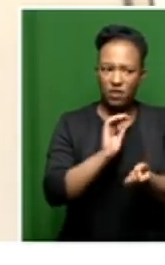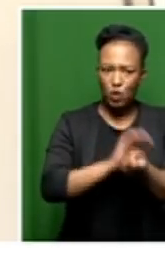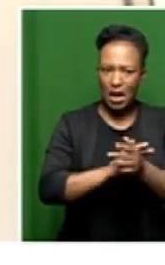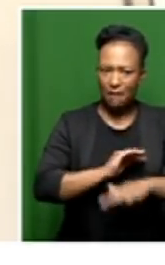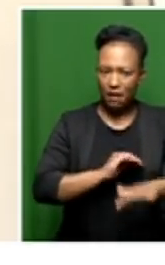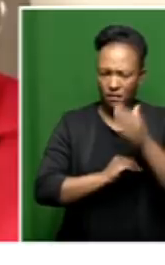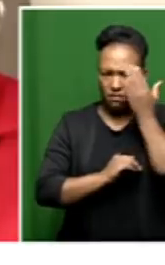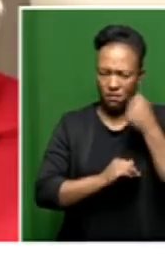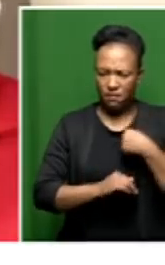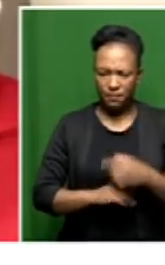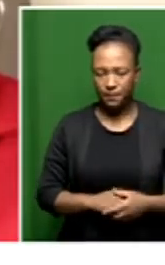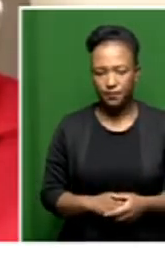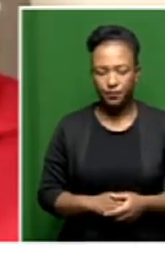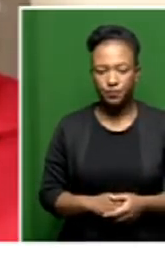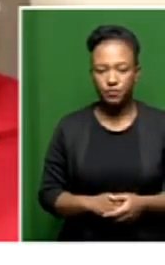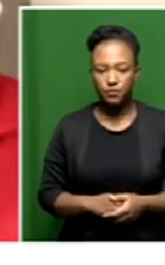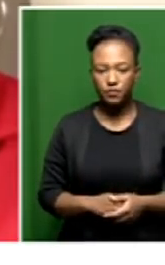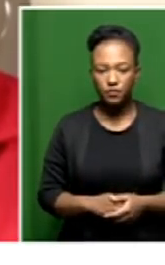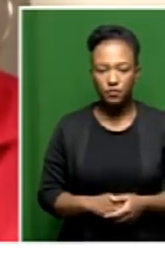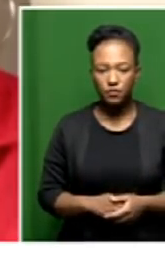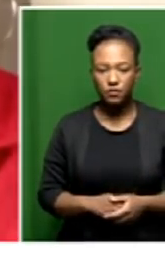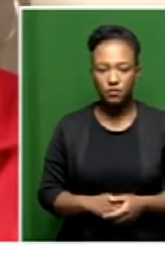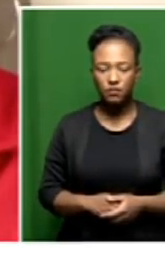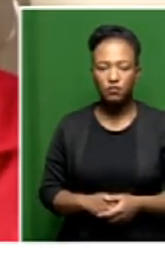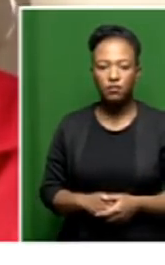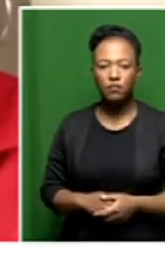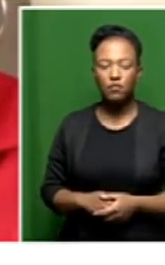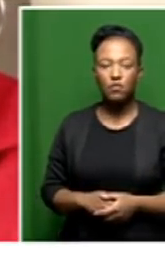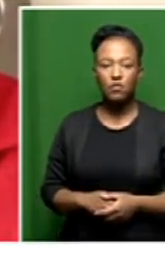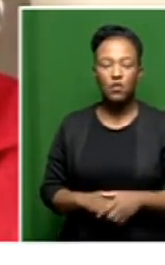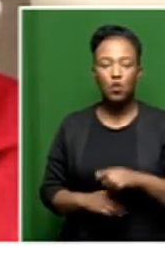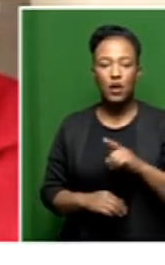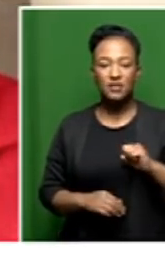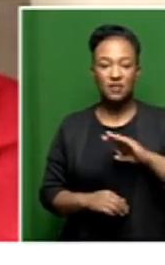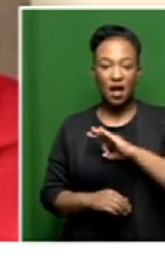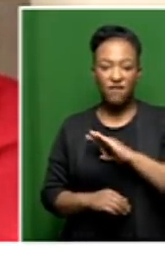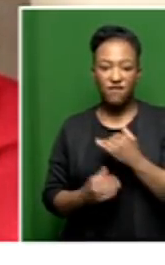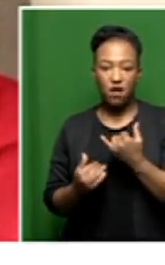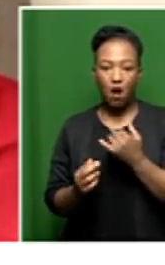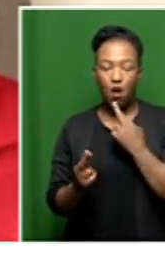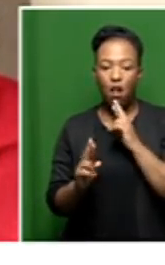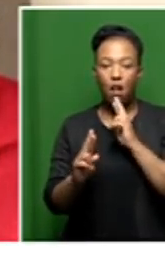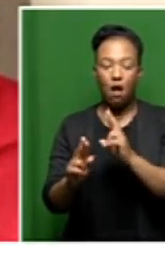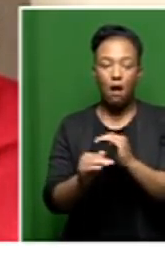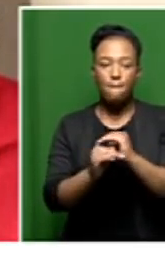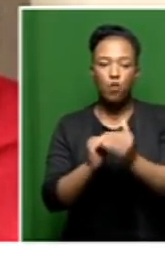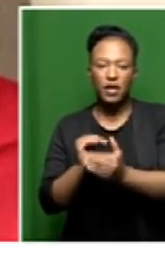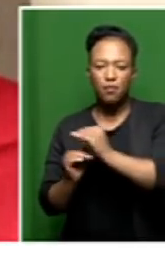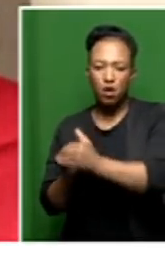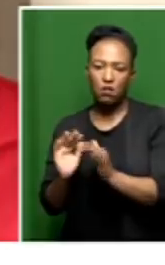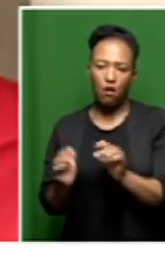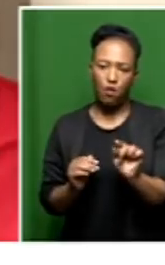taken place there. So what sort of protection will you offer for staff who are blowing the whistle on all these